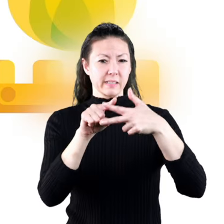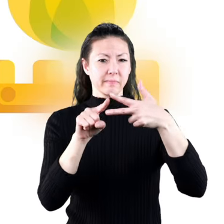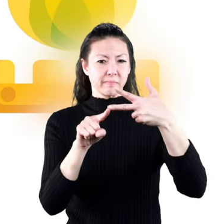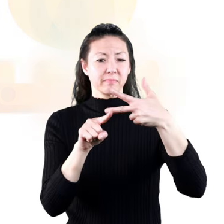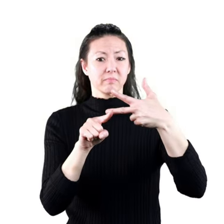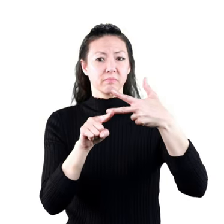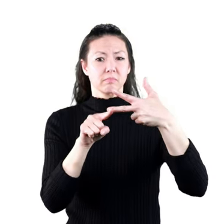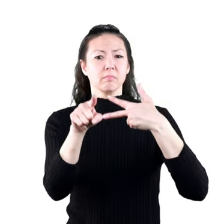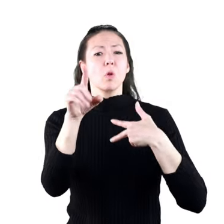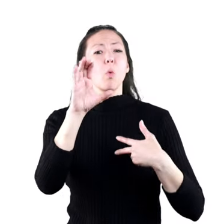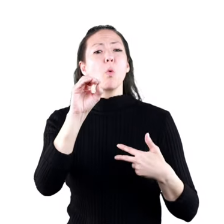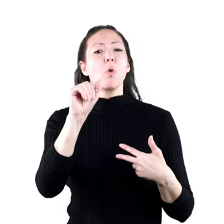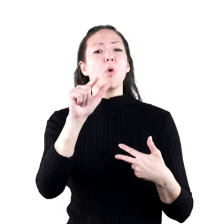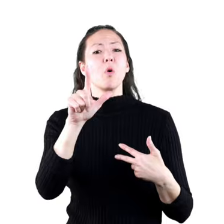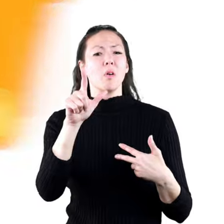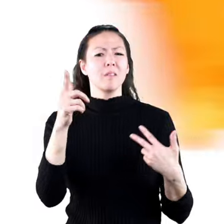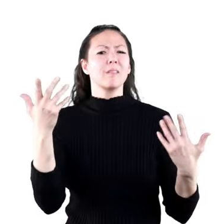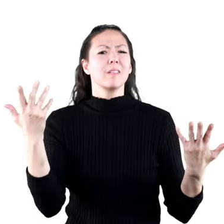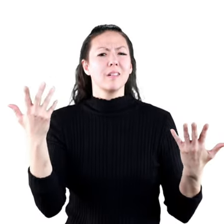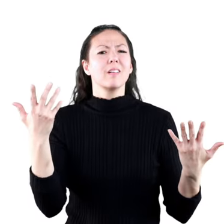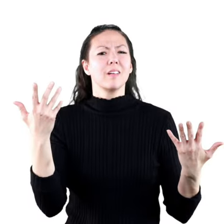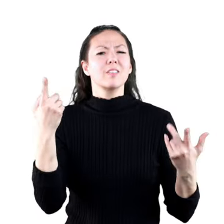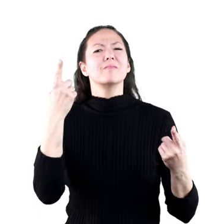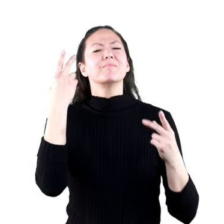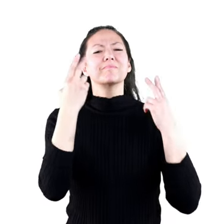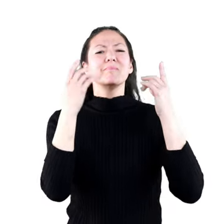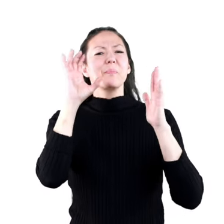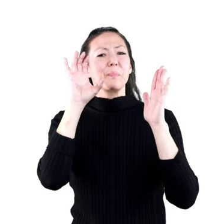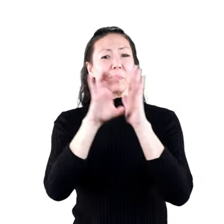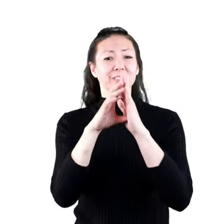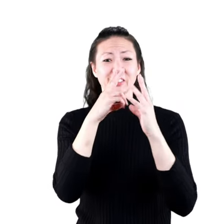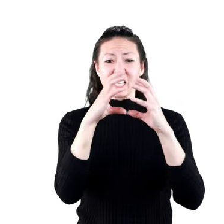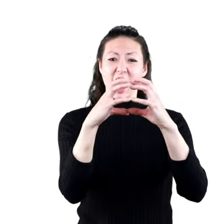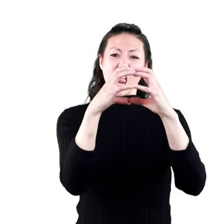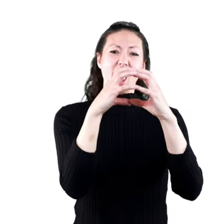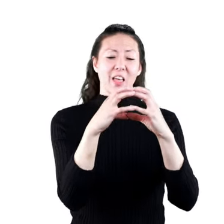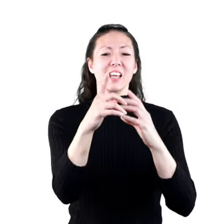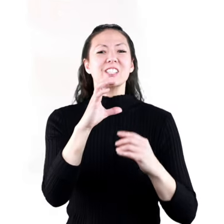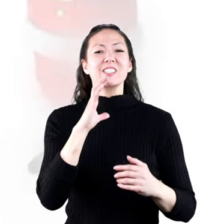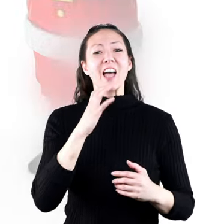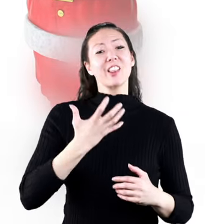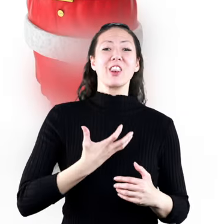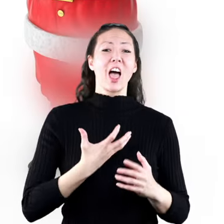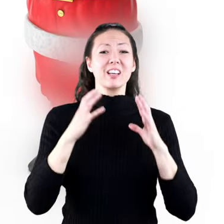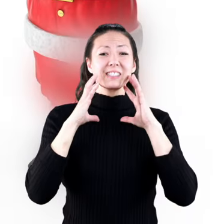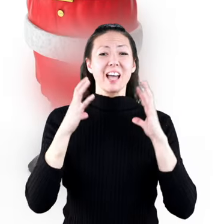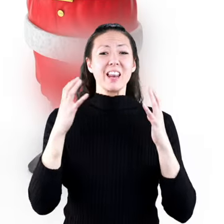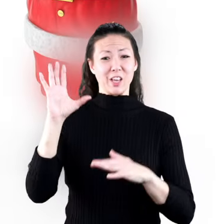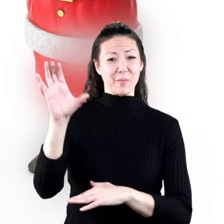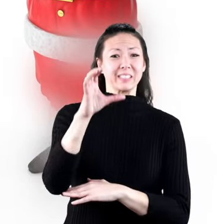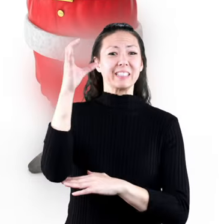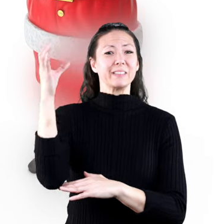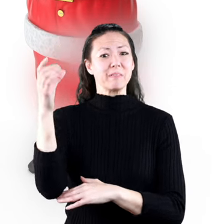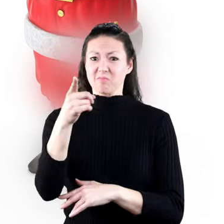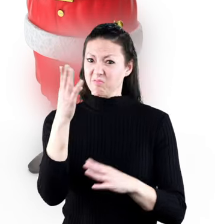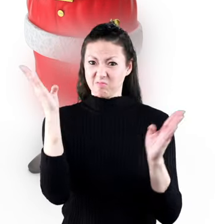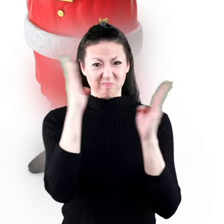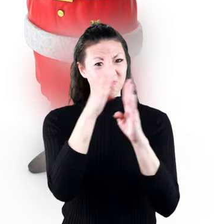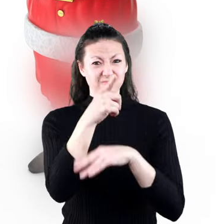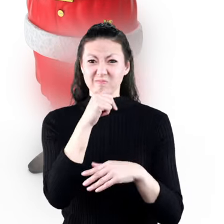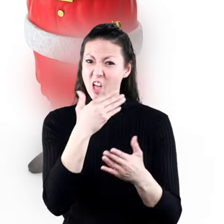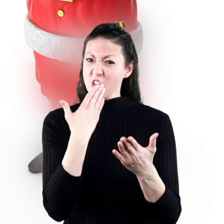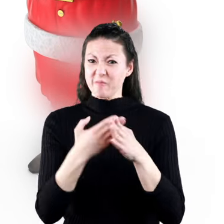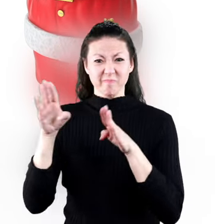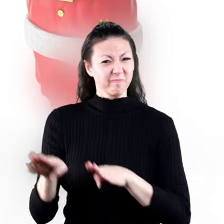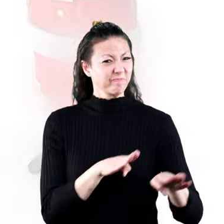gas. When you think about coal, it might conjure up images of the lumps Santa puts in your Christmas stocking if you